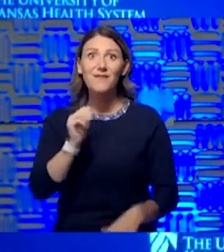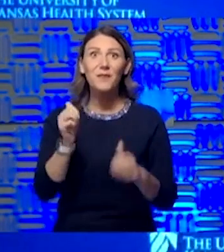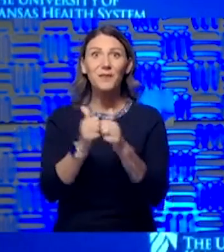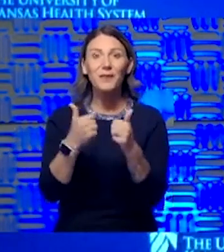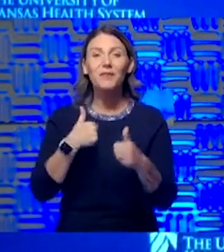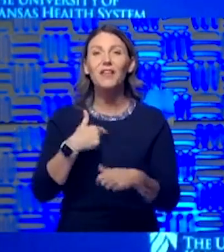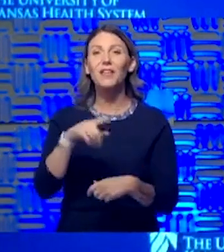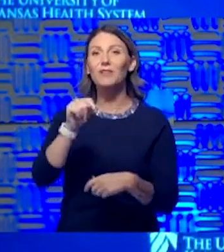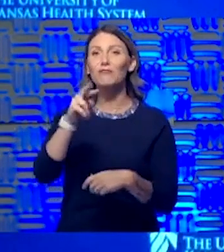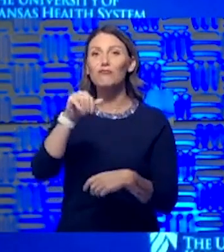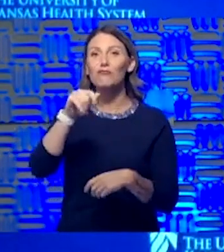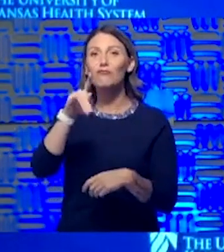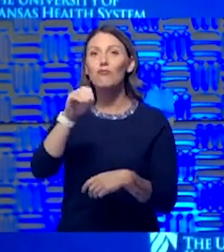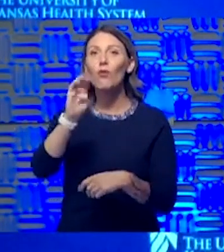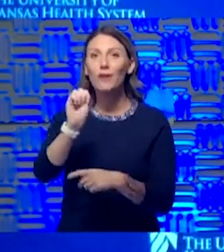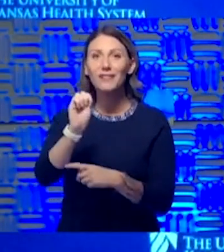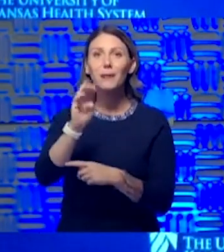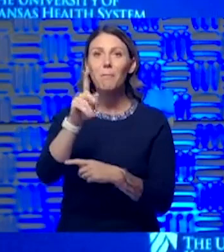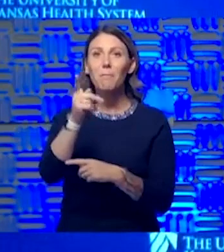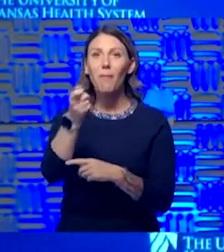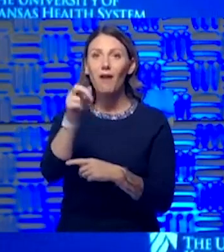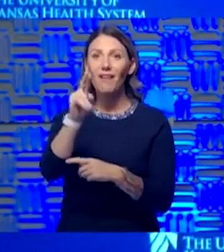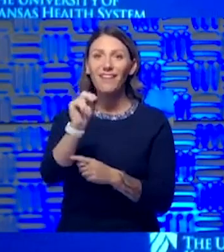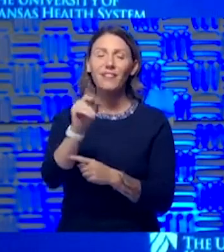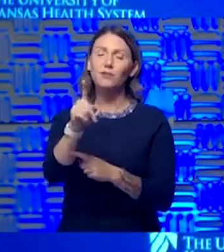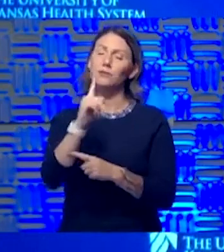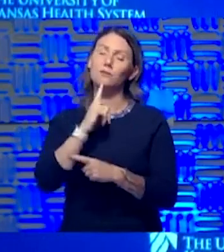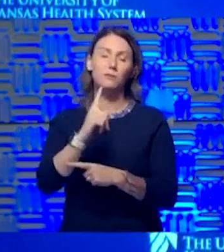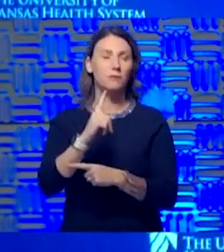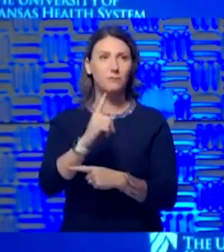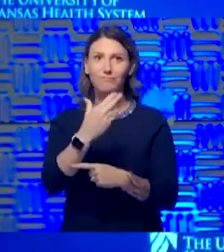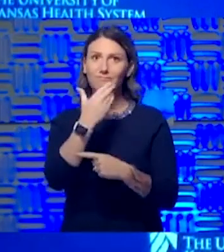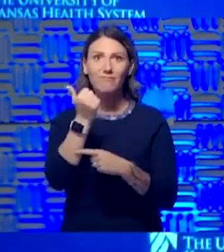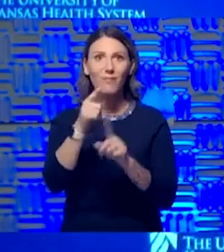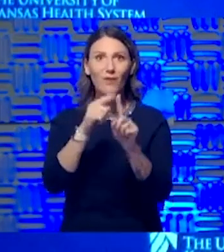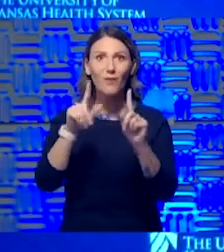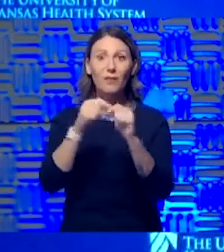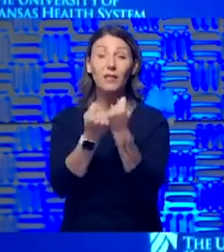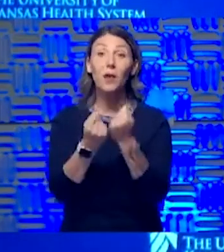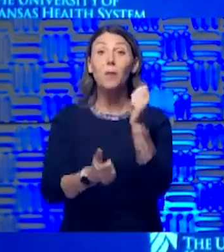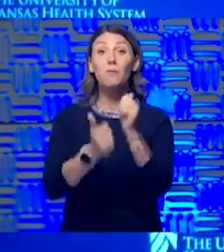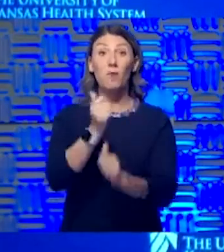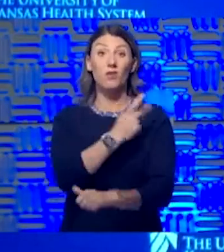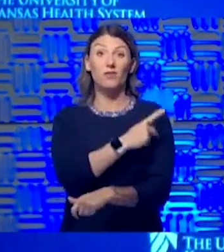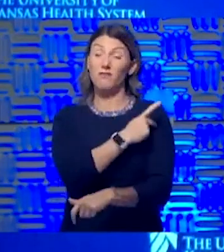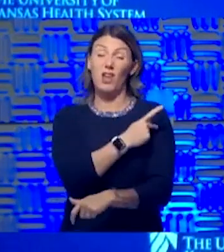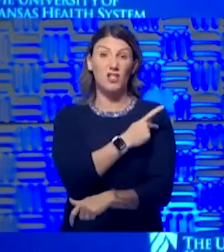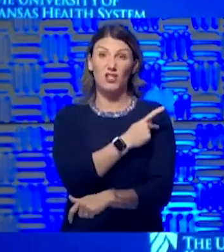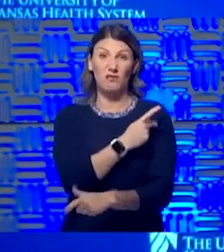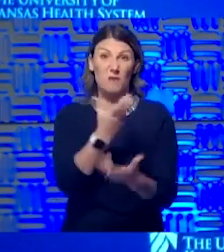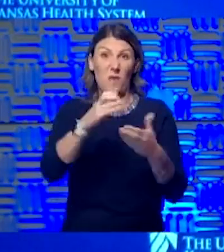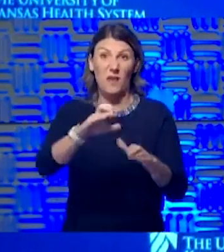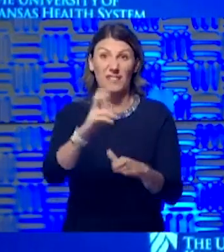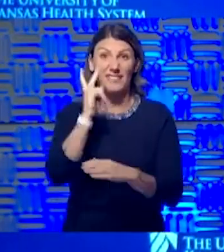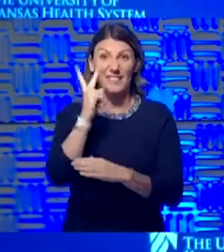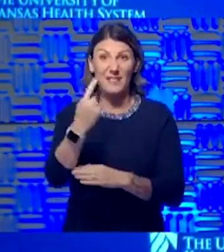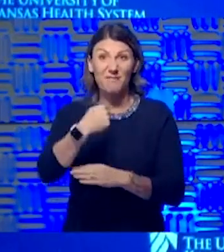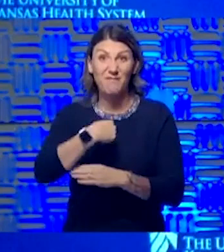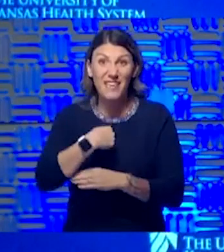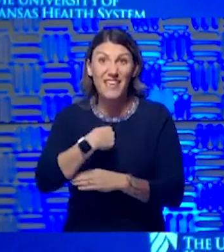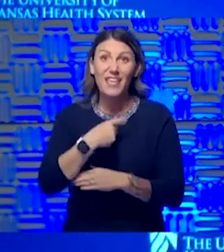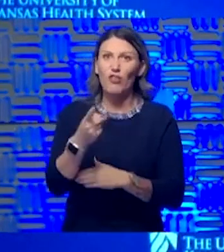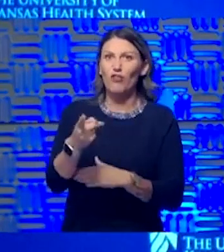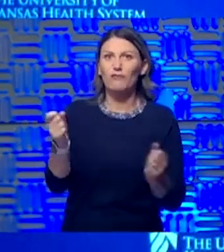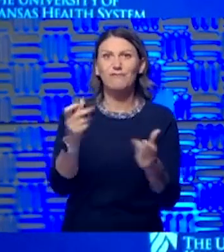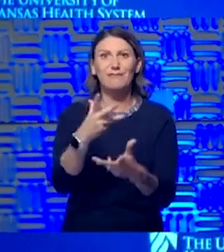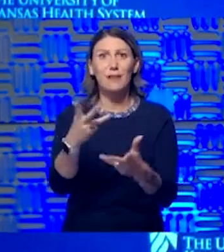great job. And as our patients will tell you, she's by far the better half of the team. In fact, most of patients don't want to see me unless she's in the room. They're afraid of what I might